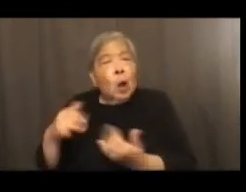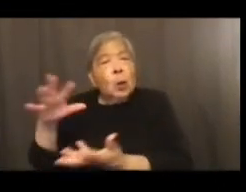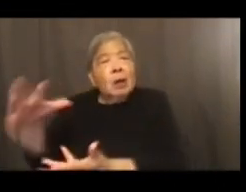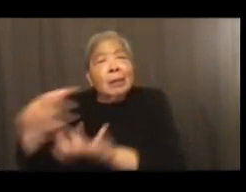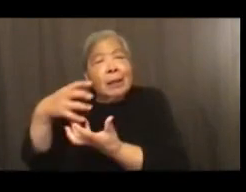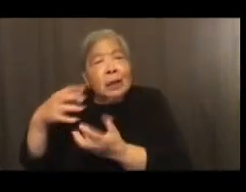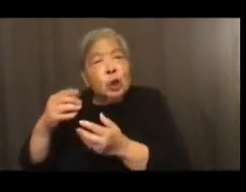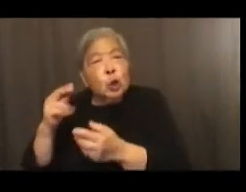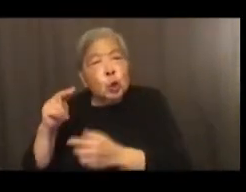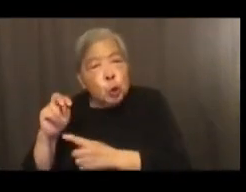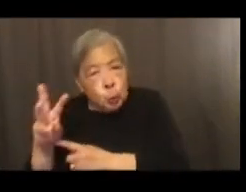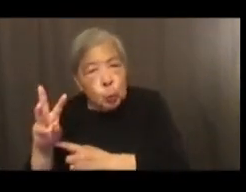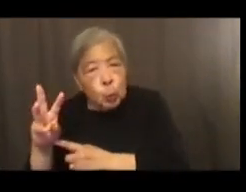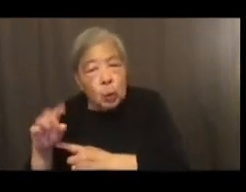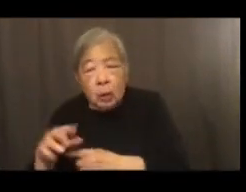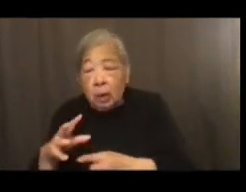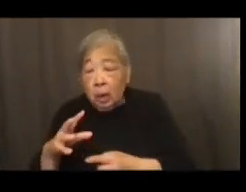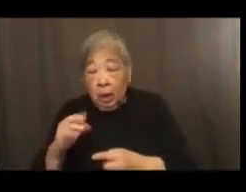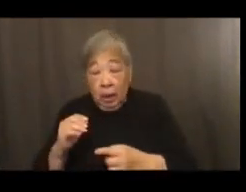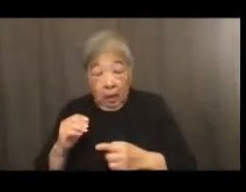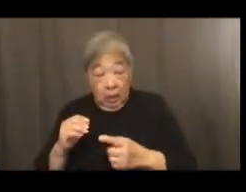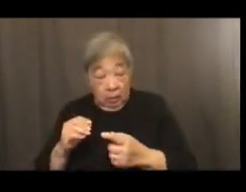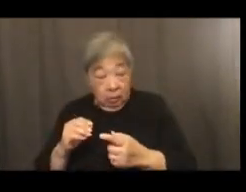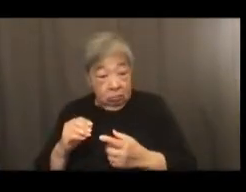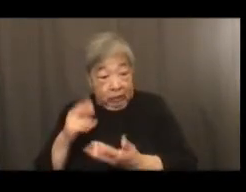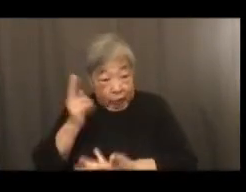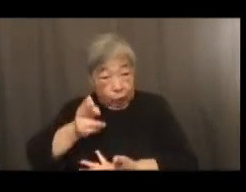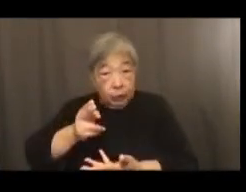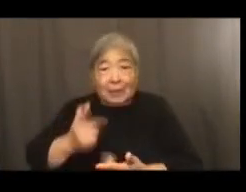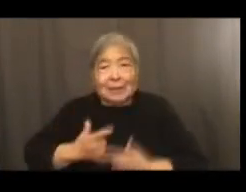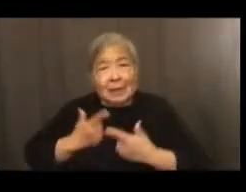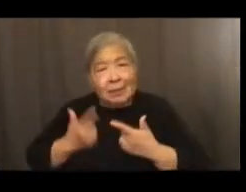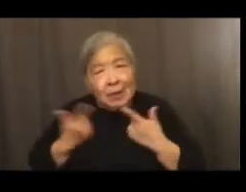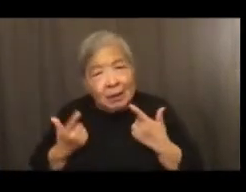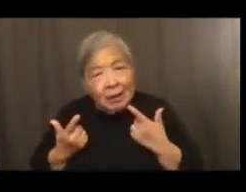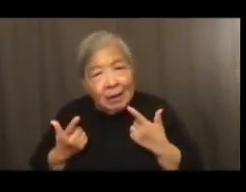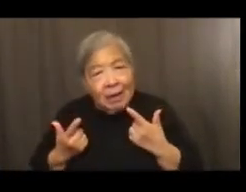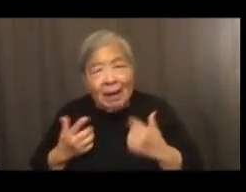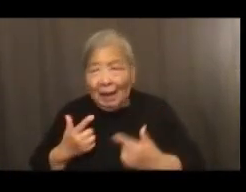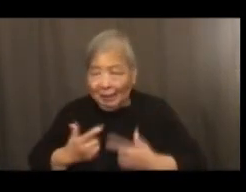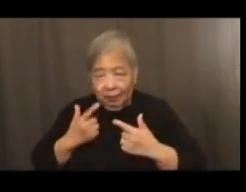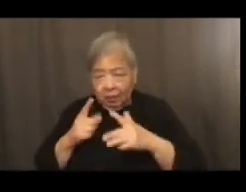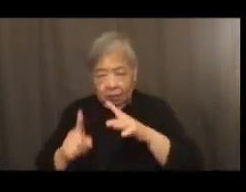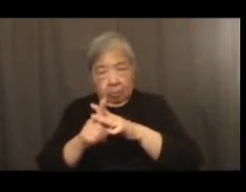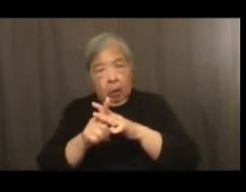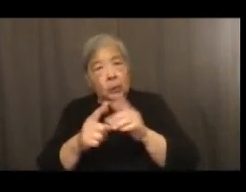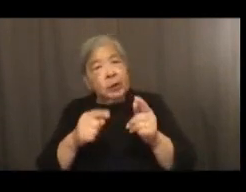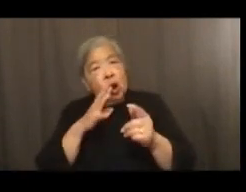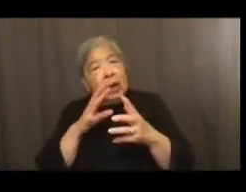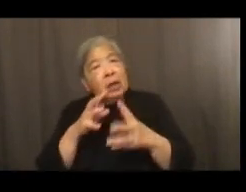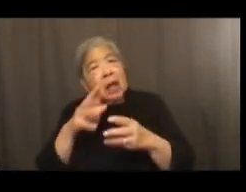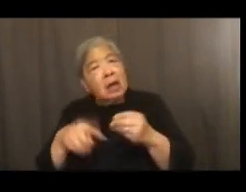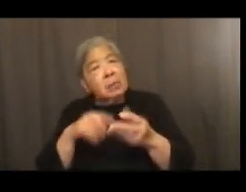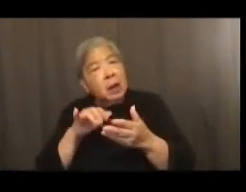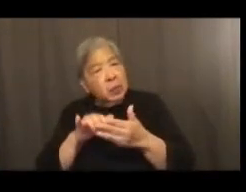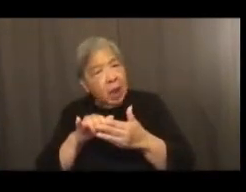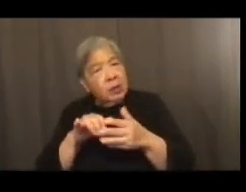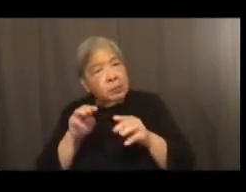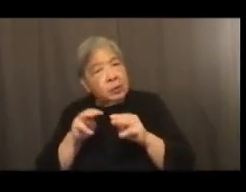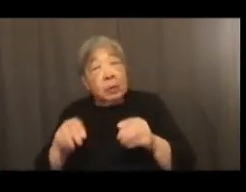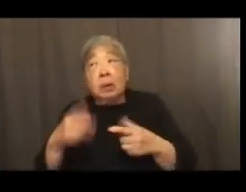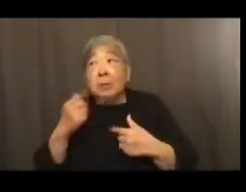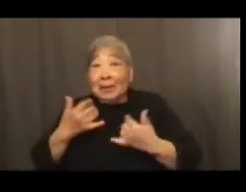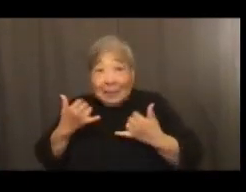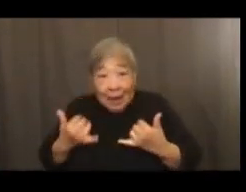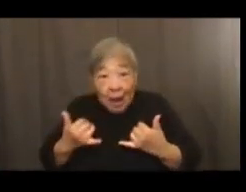as living and indeed living history has also come to the fore as something we've been talking about a lot at the museum because we are living through